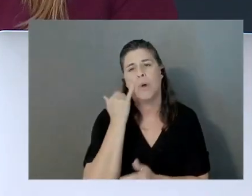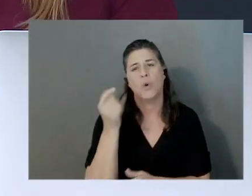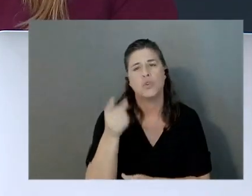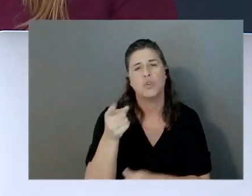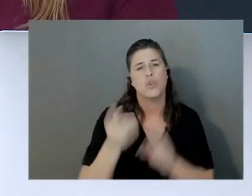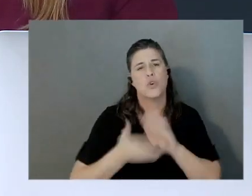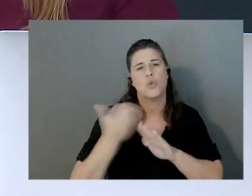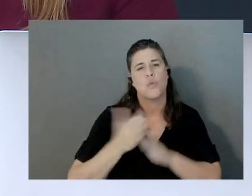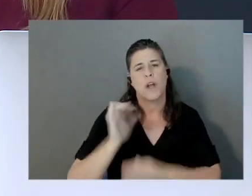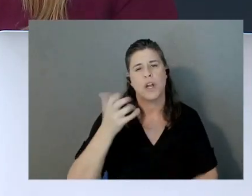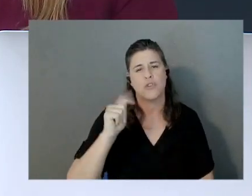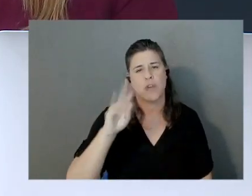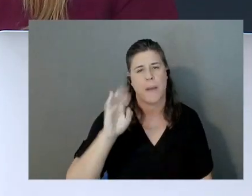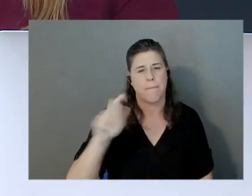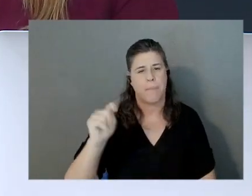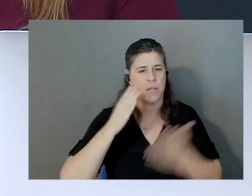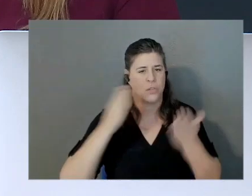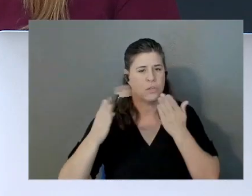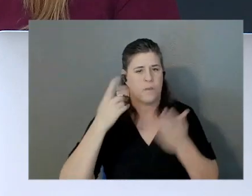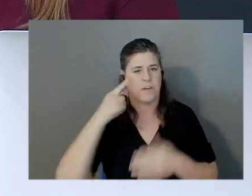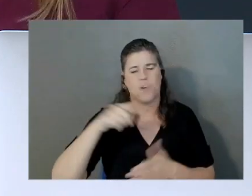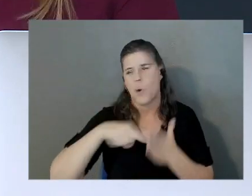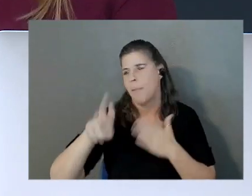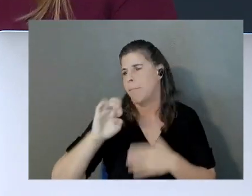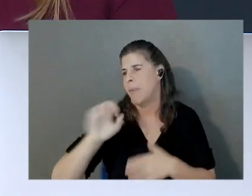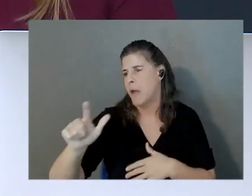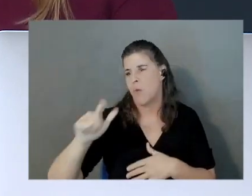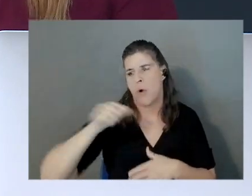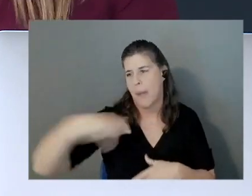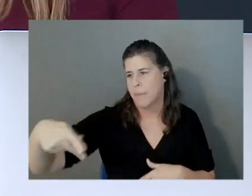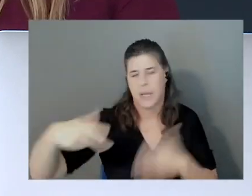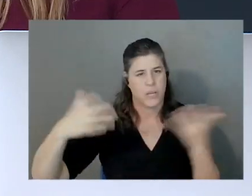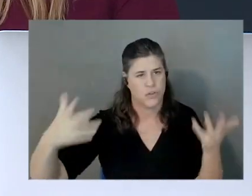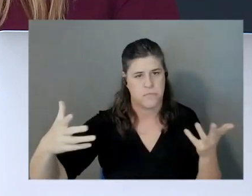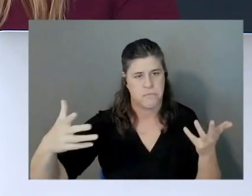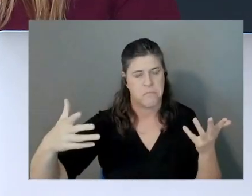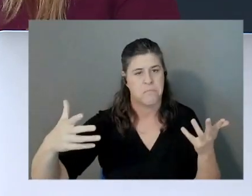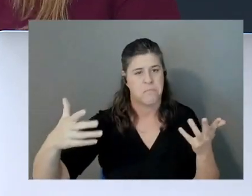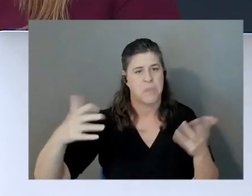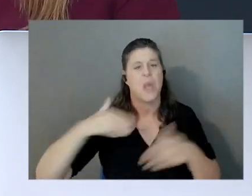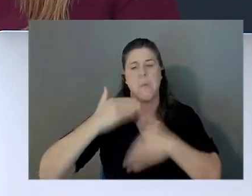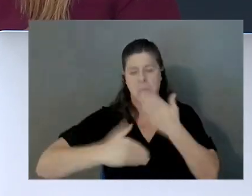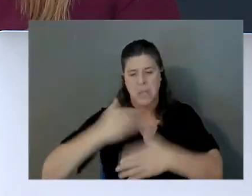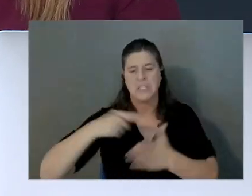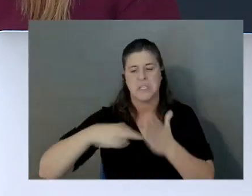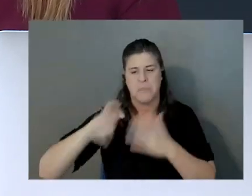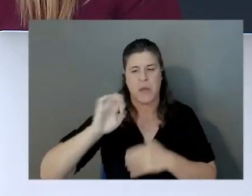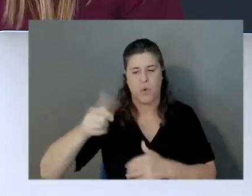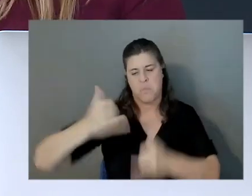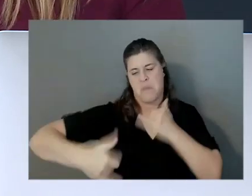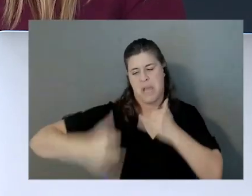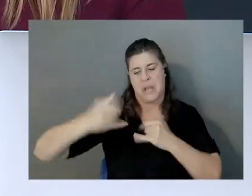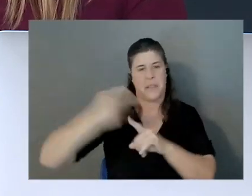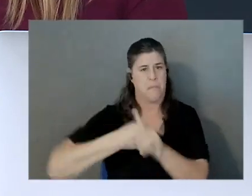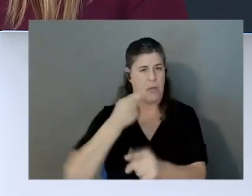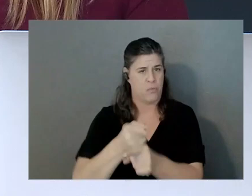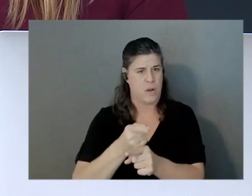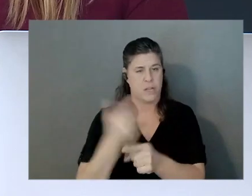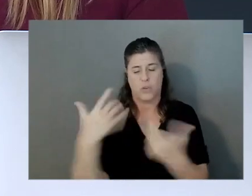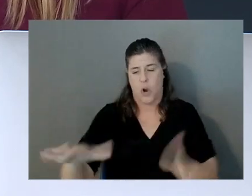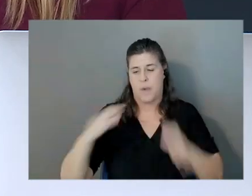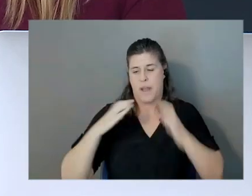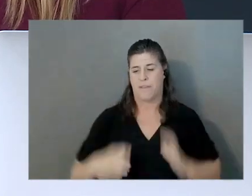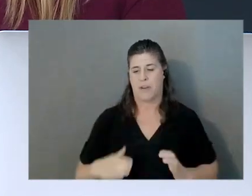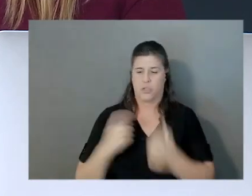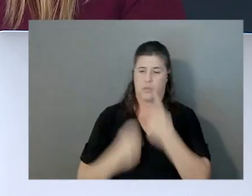service for a payroll application, which processes payrolls at the end of the month, right? So you get customer inquiries typically at